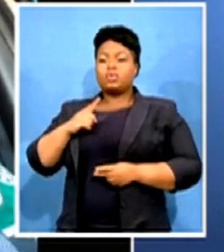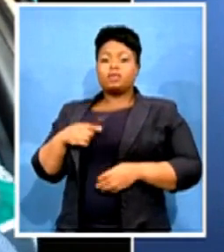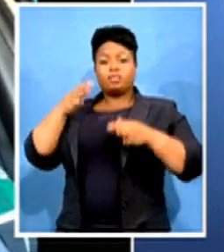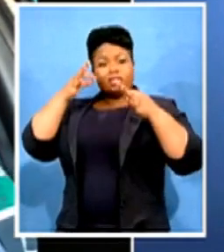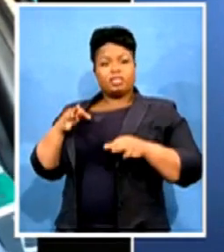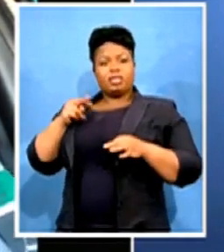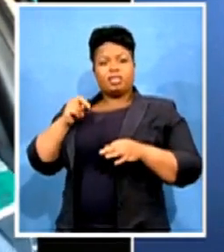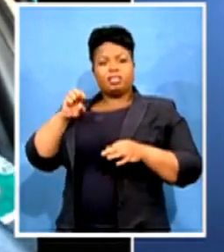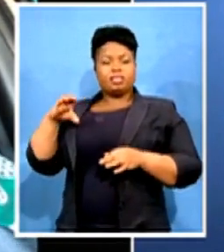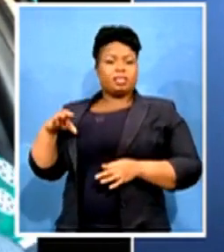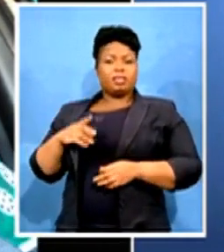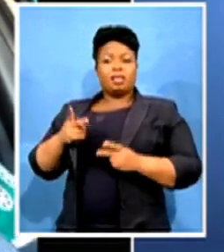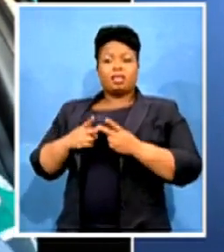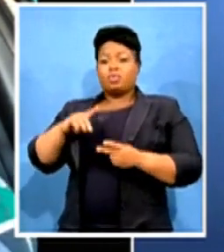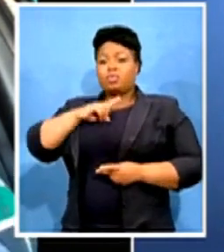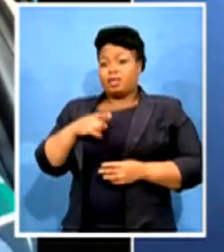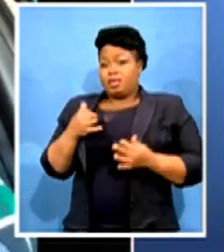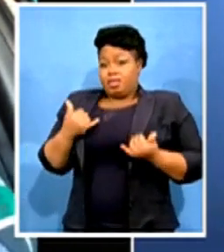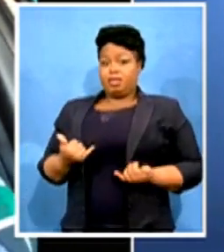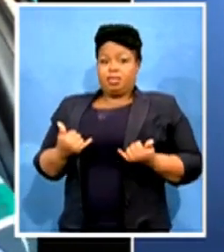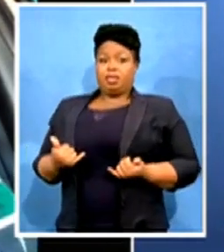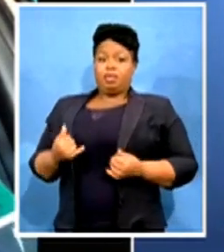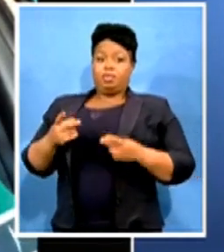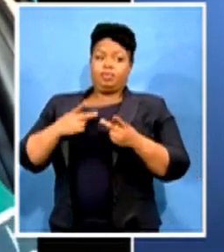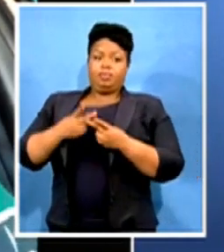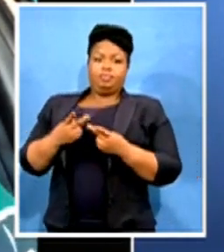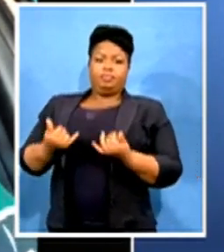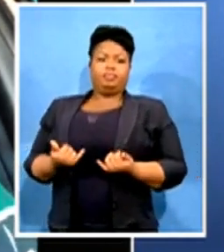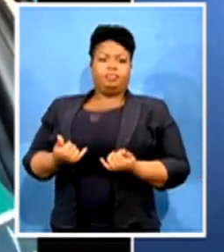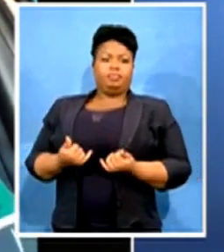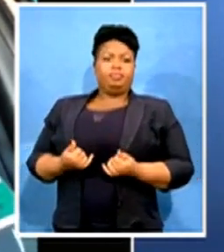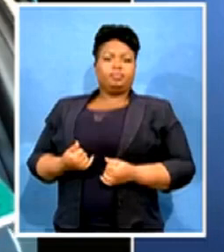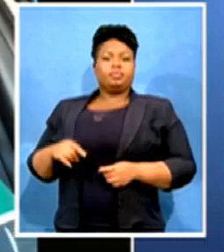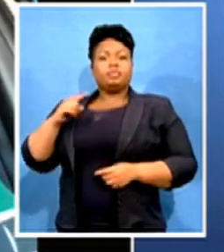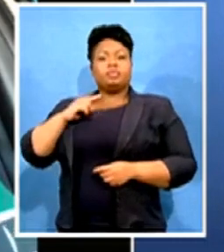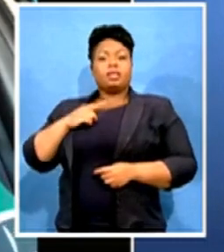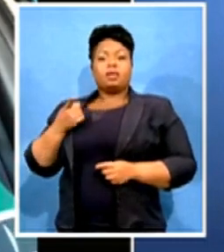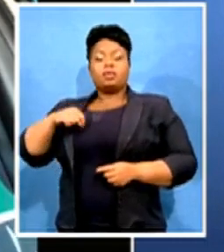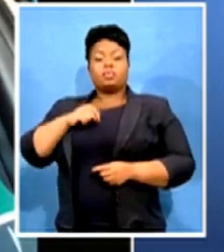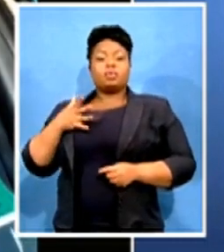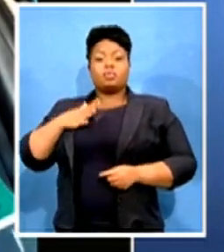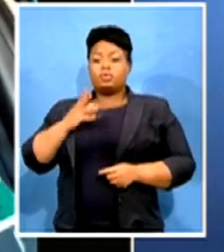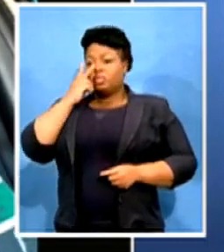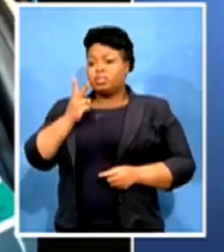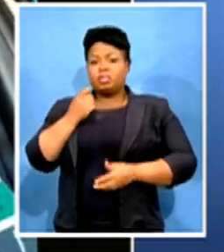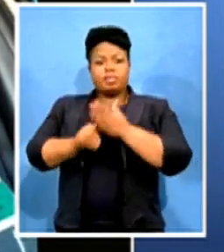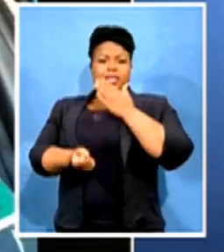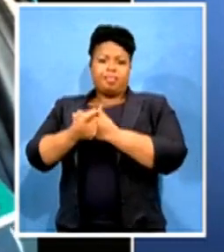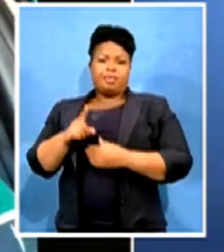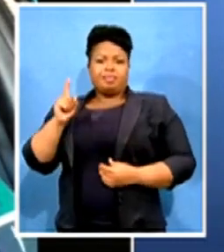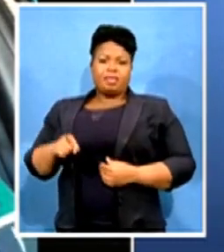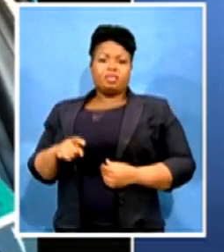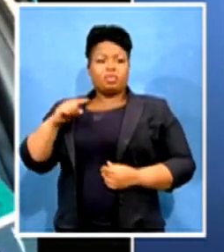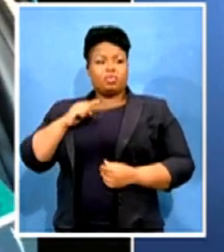case, it is not even reflected there. We want to see it happening that there is this case that has been opened on so-and